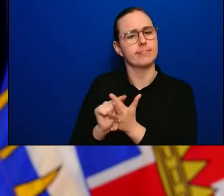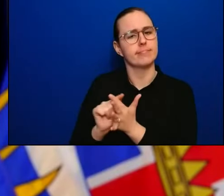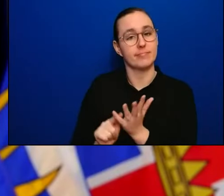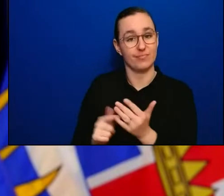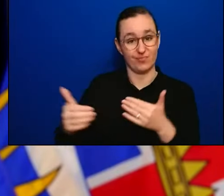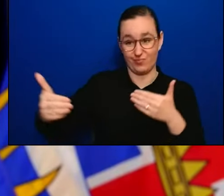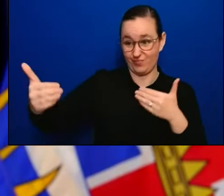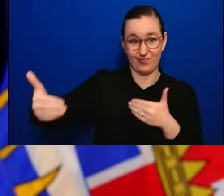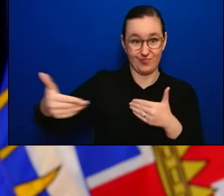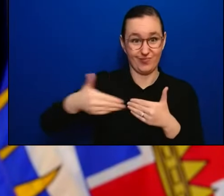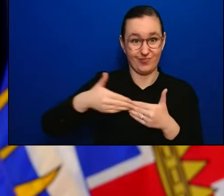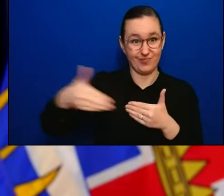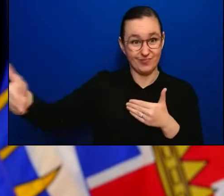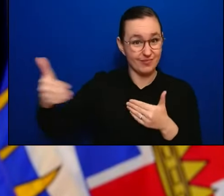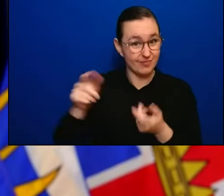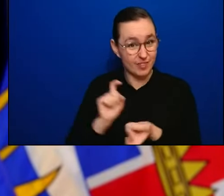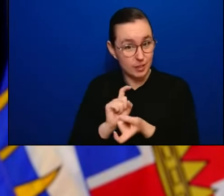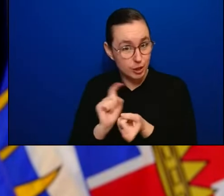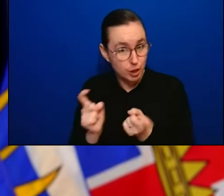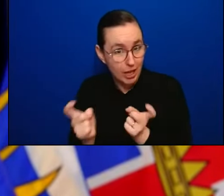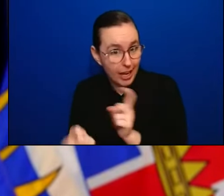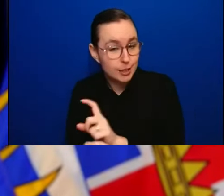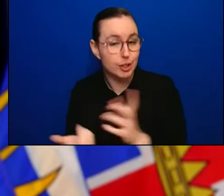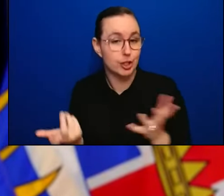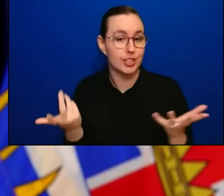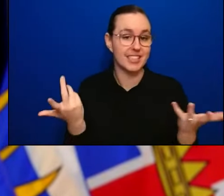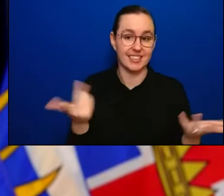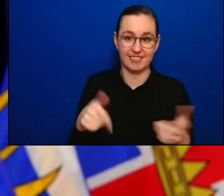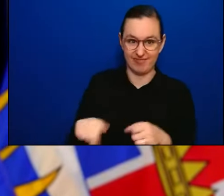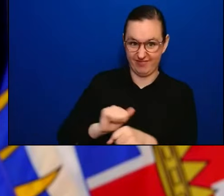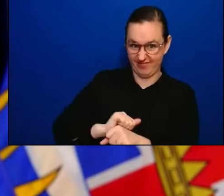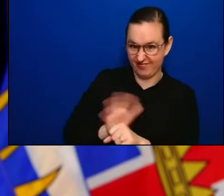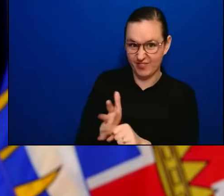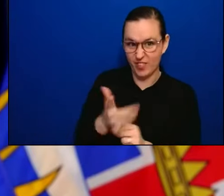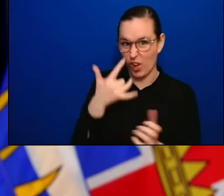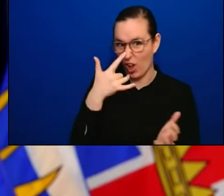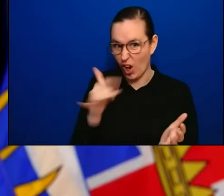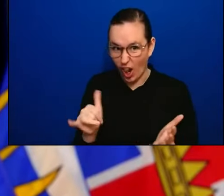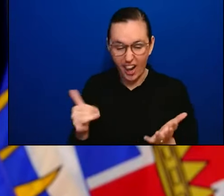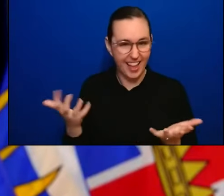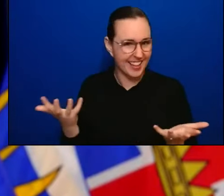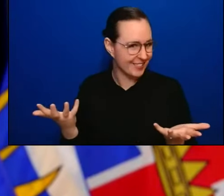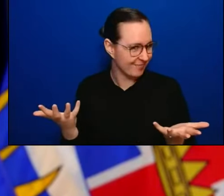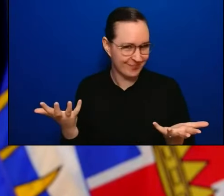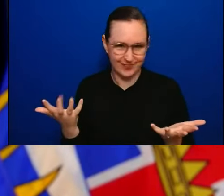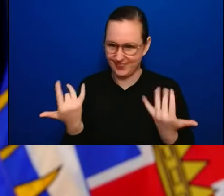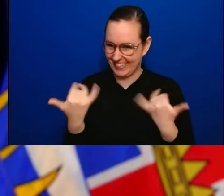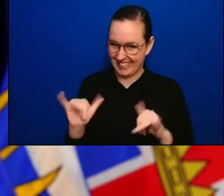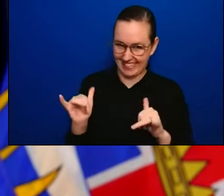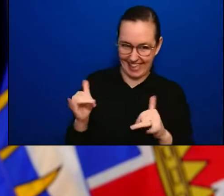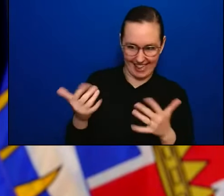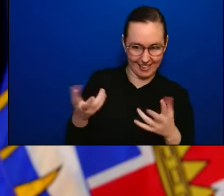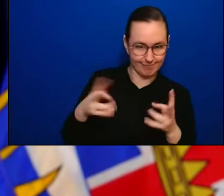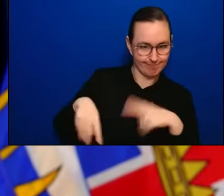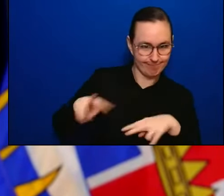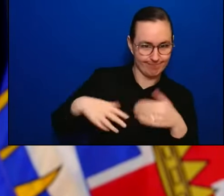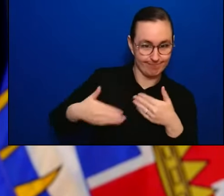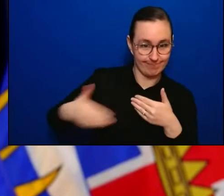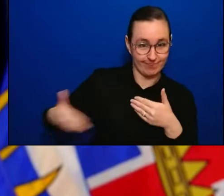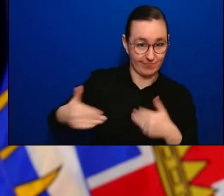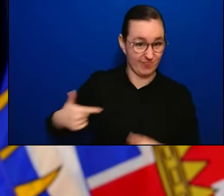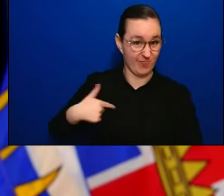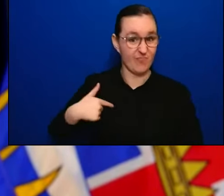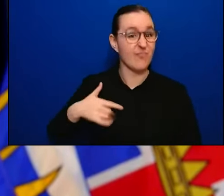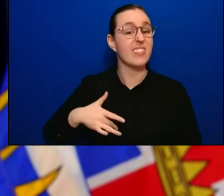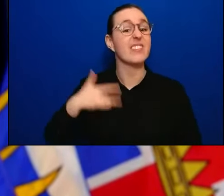changing of this virus. So there's still a lot of uncertainty. I think for another year we'll be in a better place to